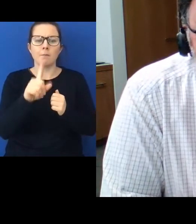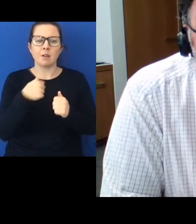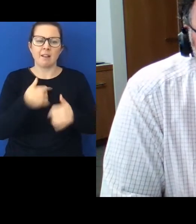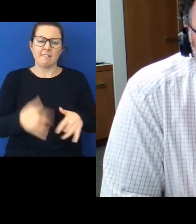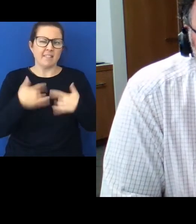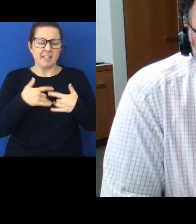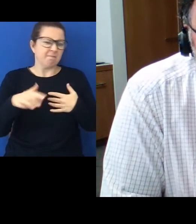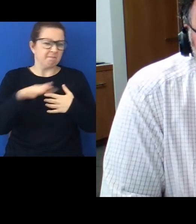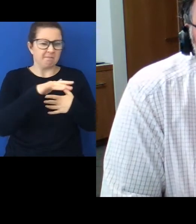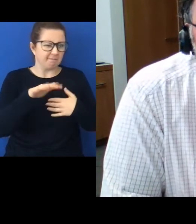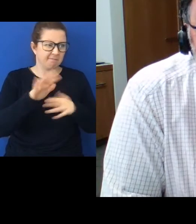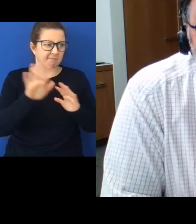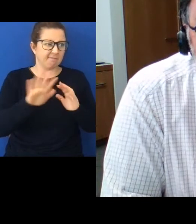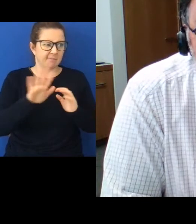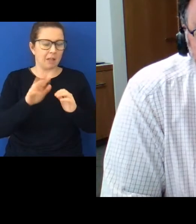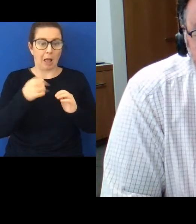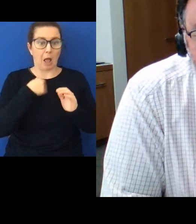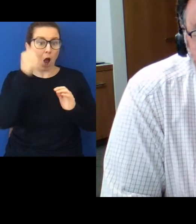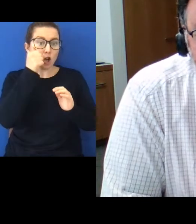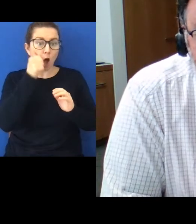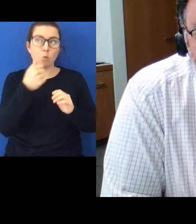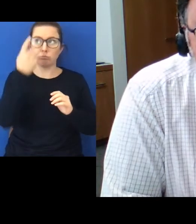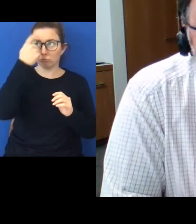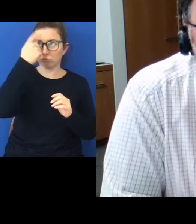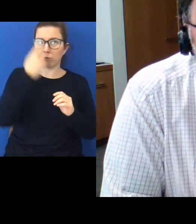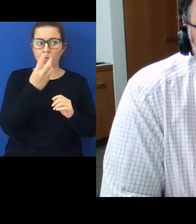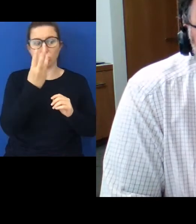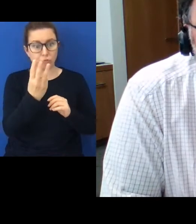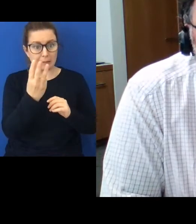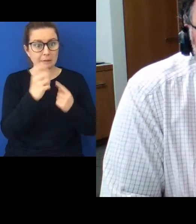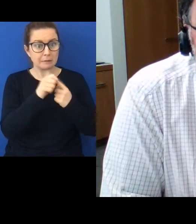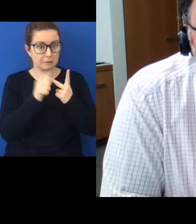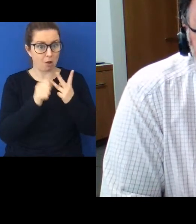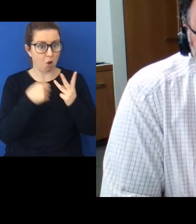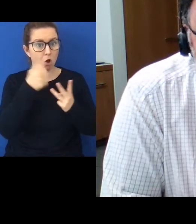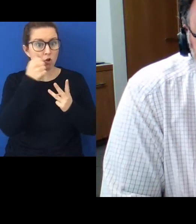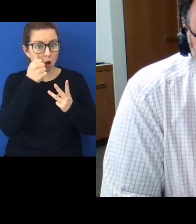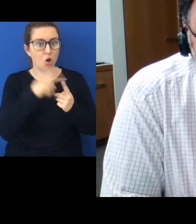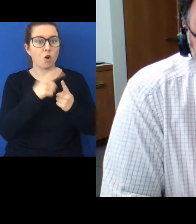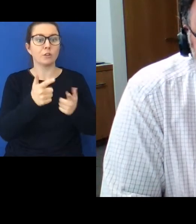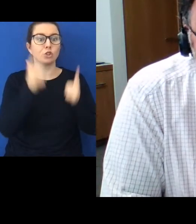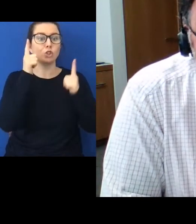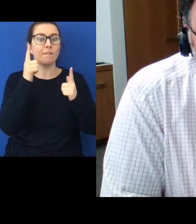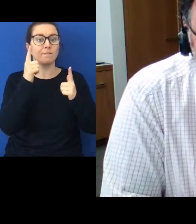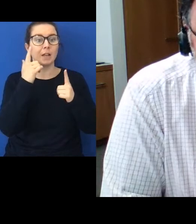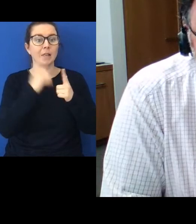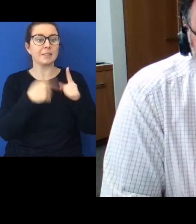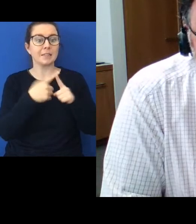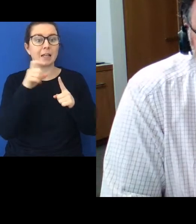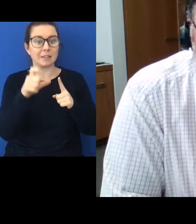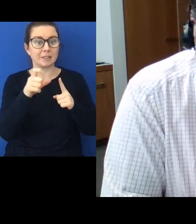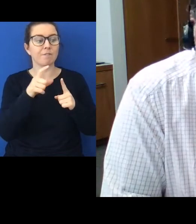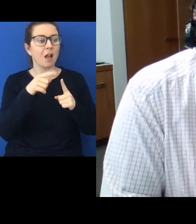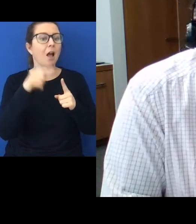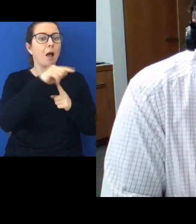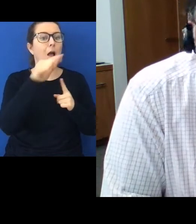between, I can identify three off the top of my head, chief executives of government departments who are Māori,